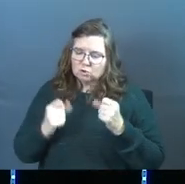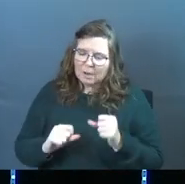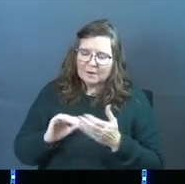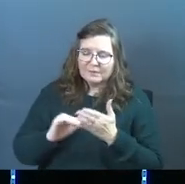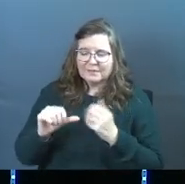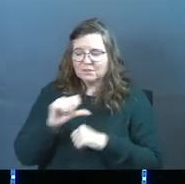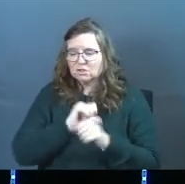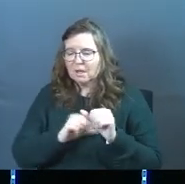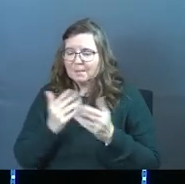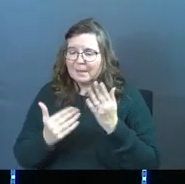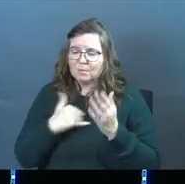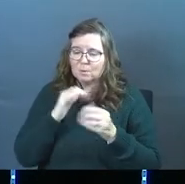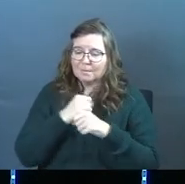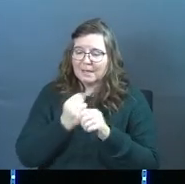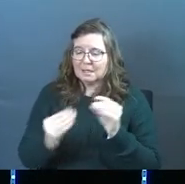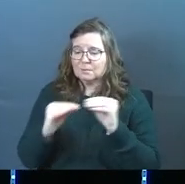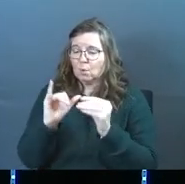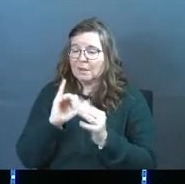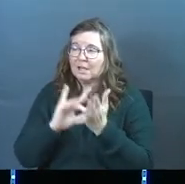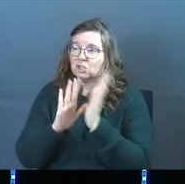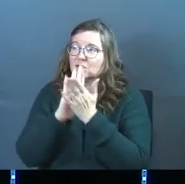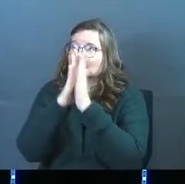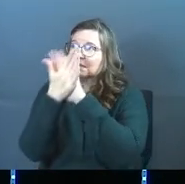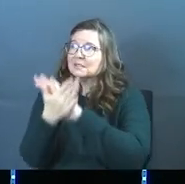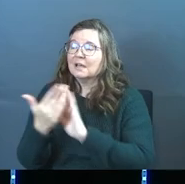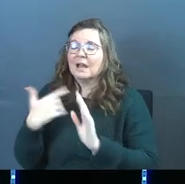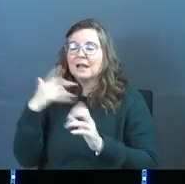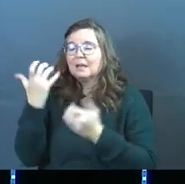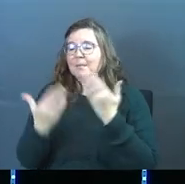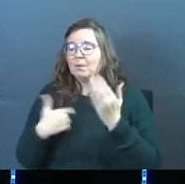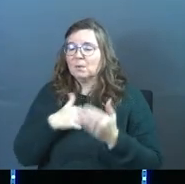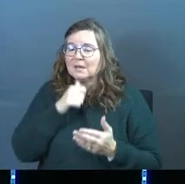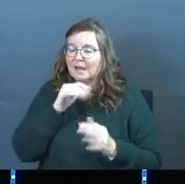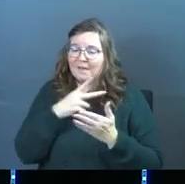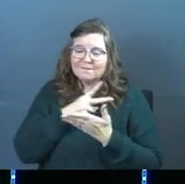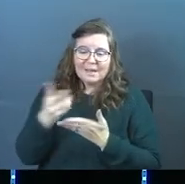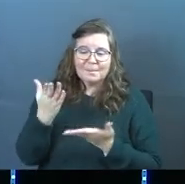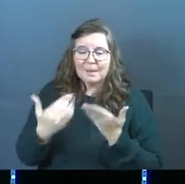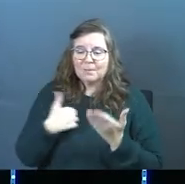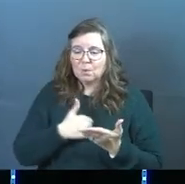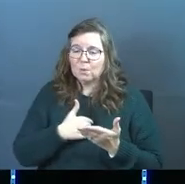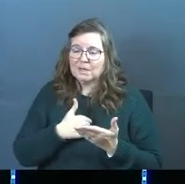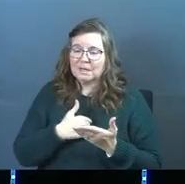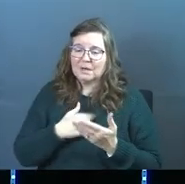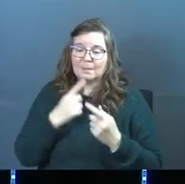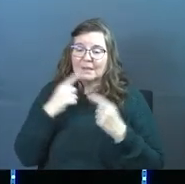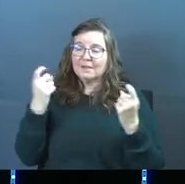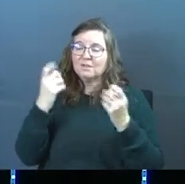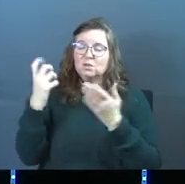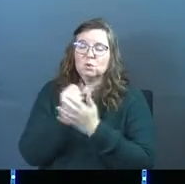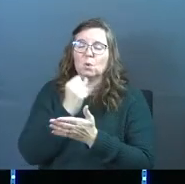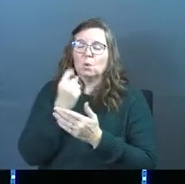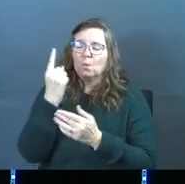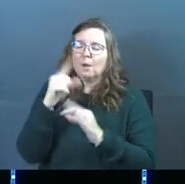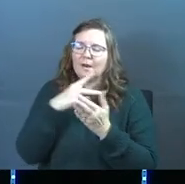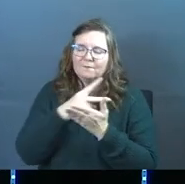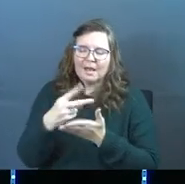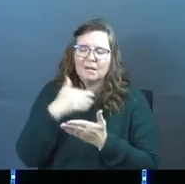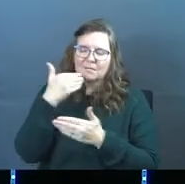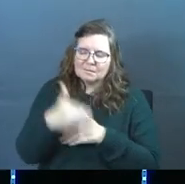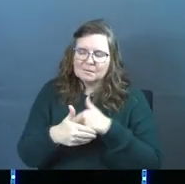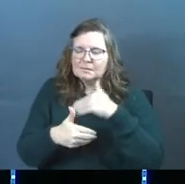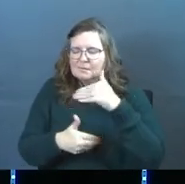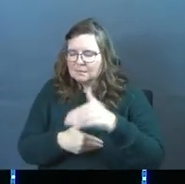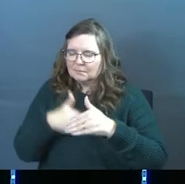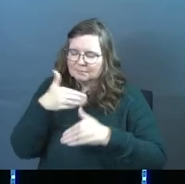try to forgive each other, maybe you're going to make us more like Jesus. And I guess maybe we aren't failing. Maybe we're being victorious one failure at a